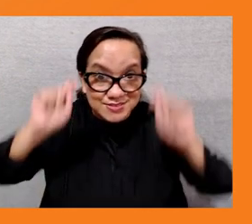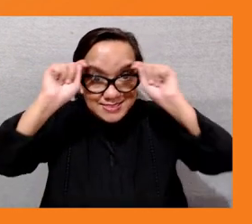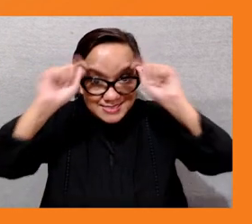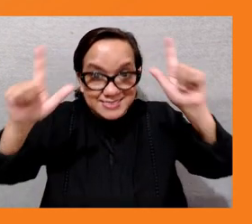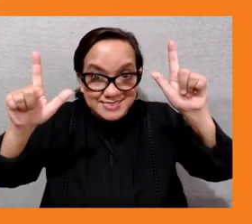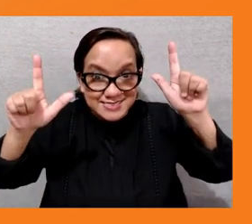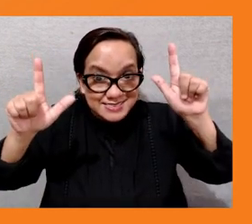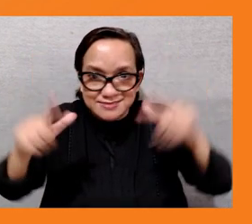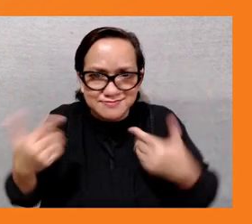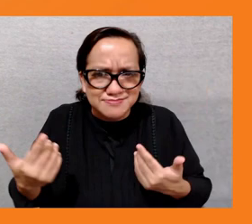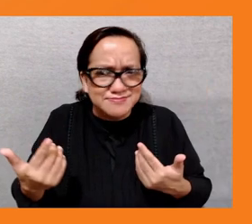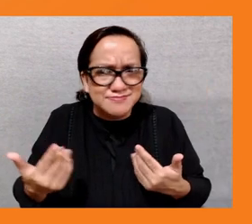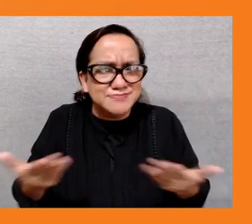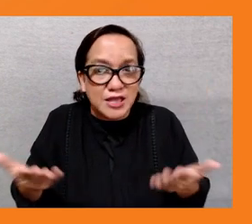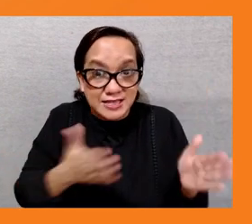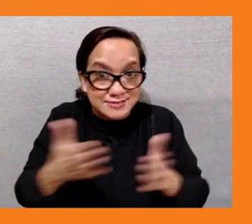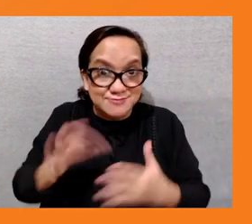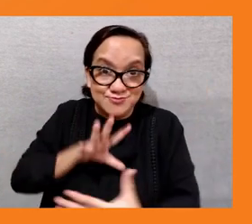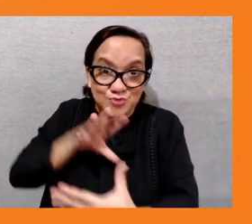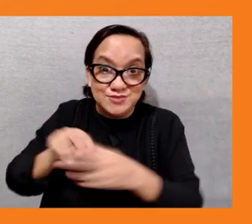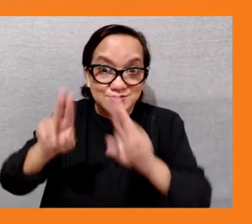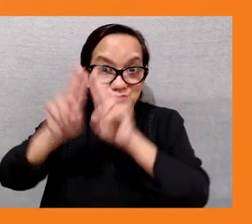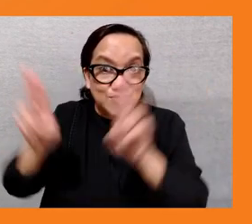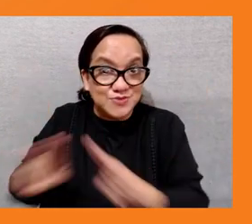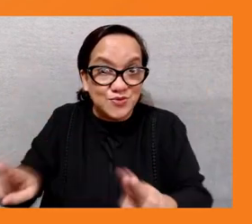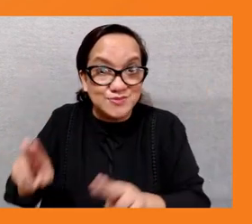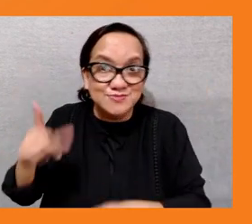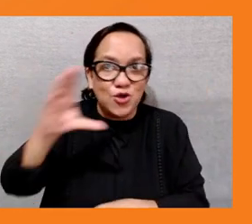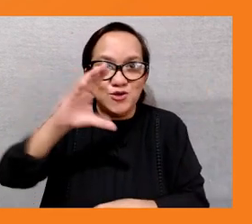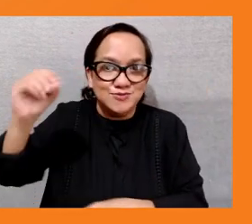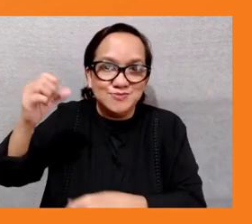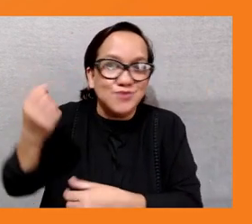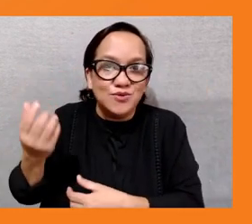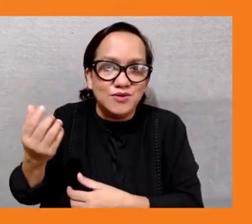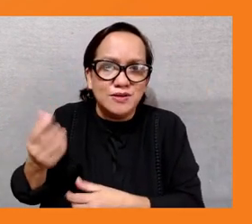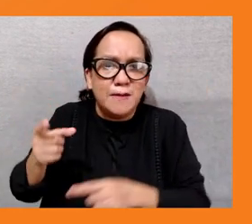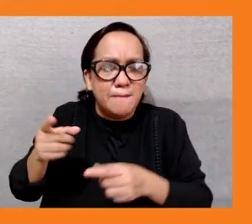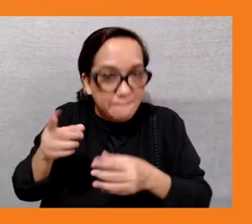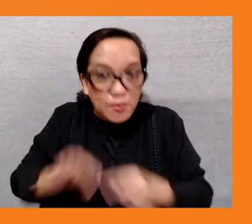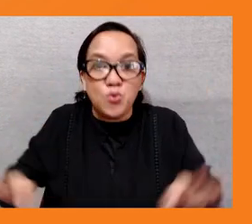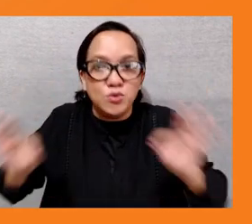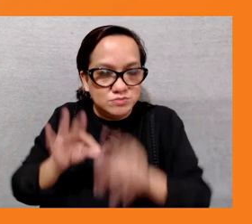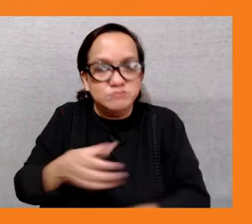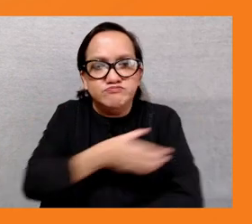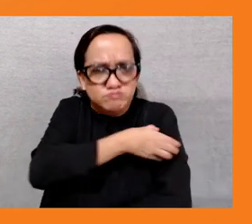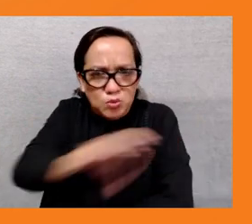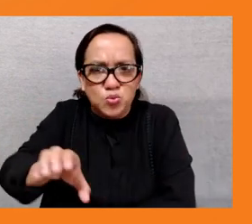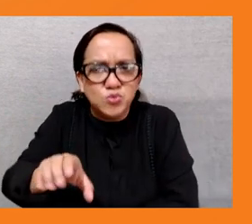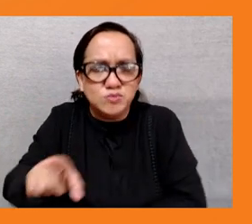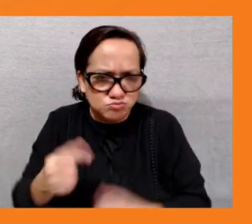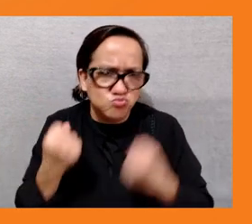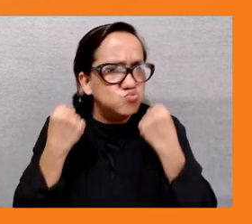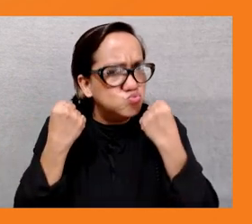uh for climate resilience work there um i i think these are really fascinating i really love hearing about